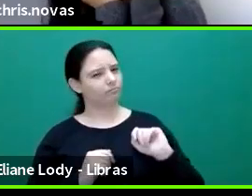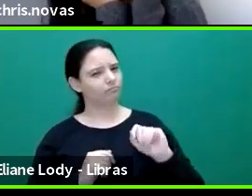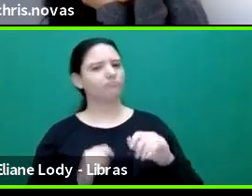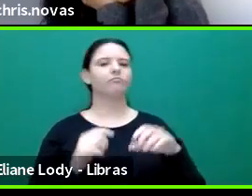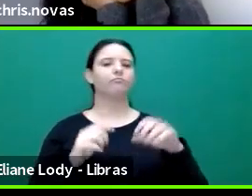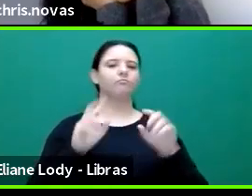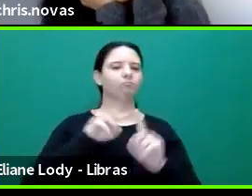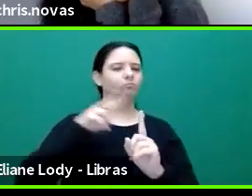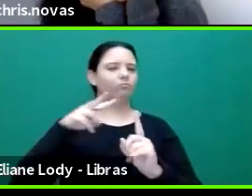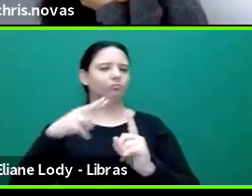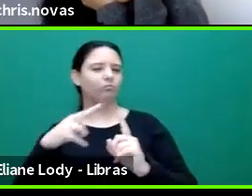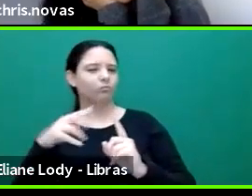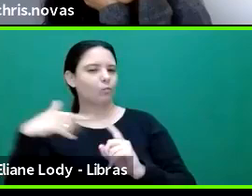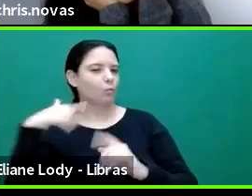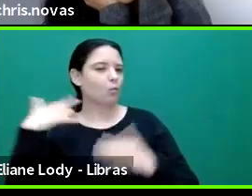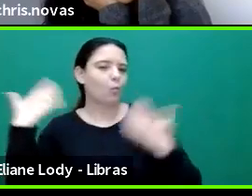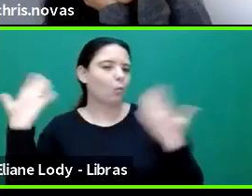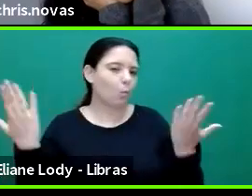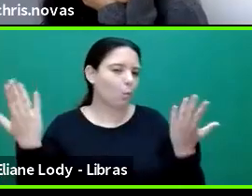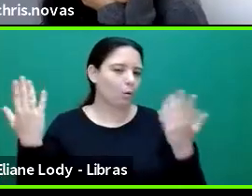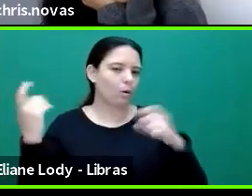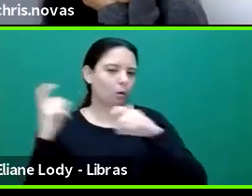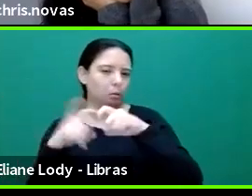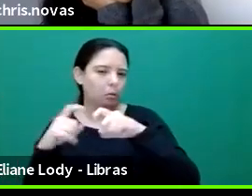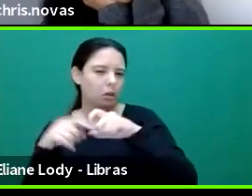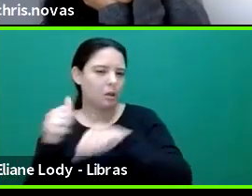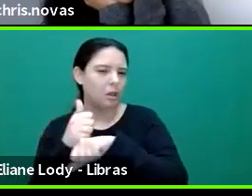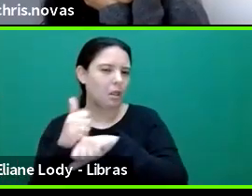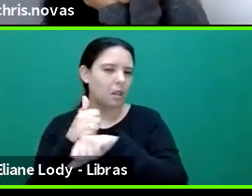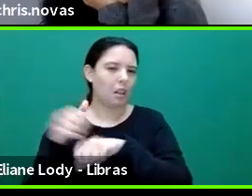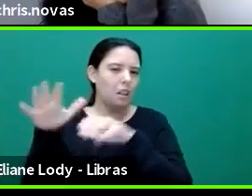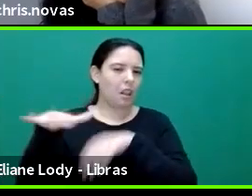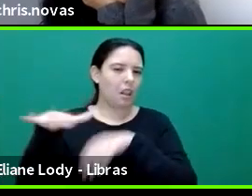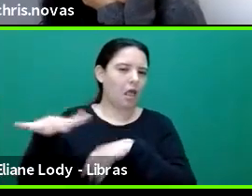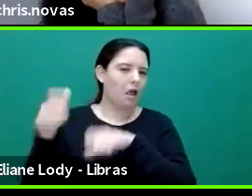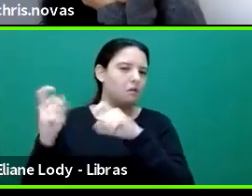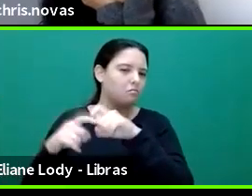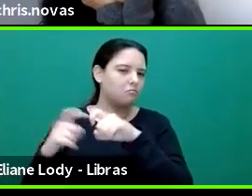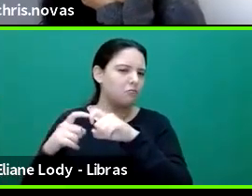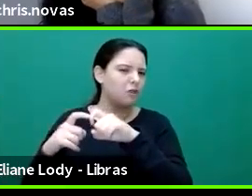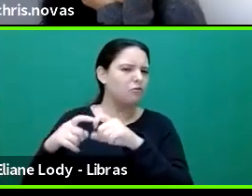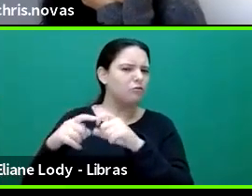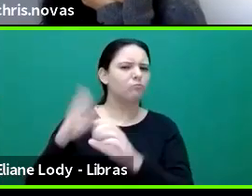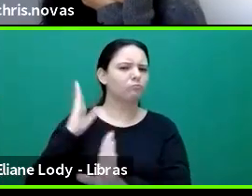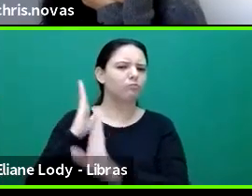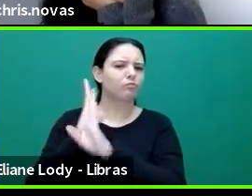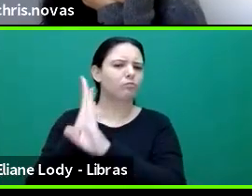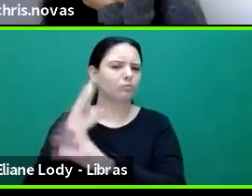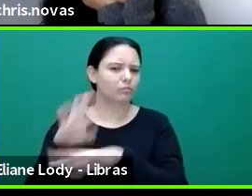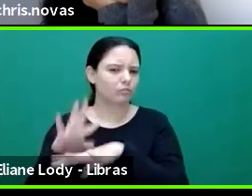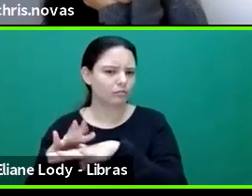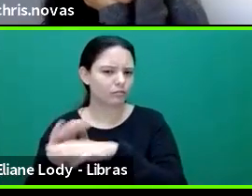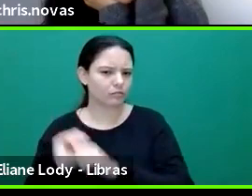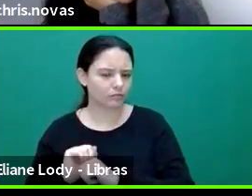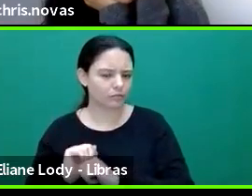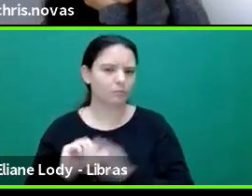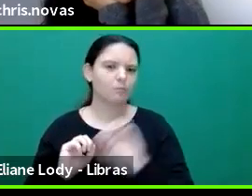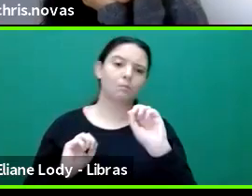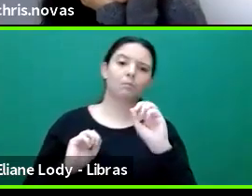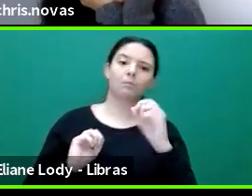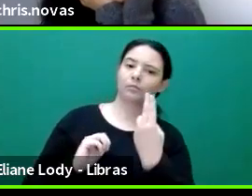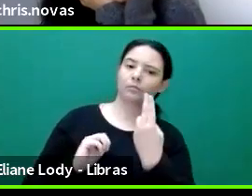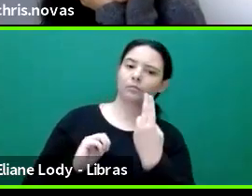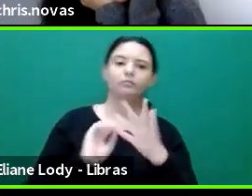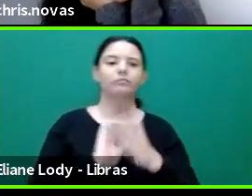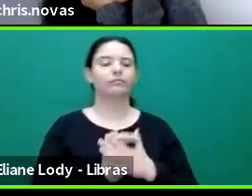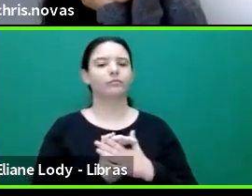diagnostic category that labels my reading my labs, versus the, the client's perspective, the patient's